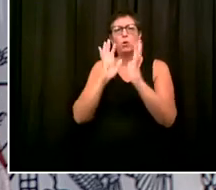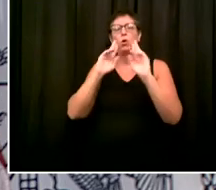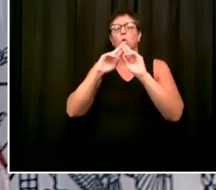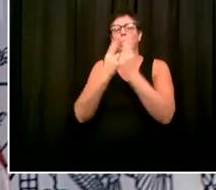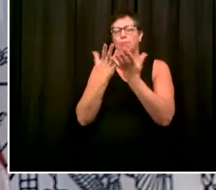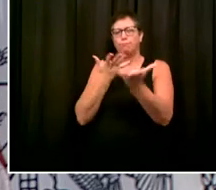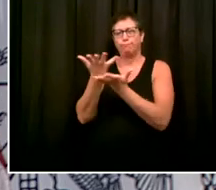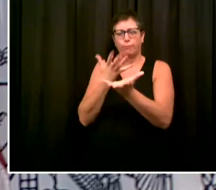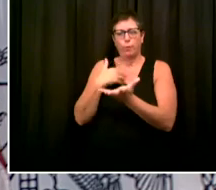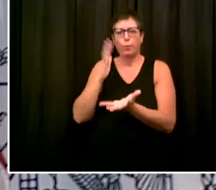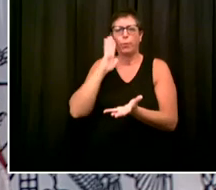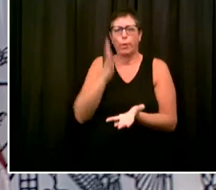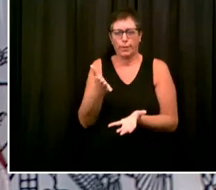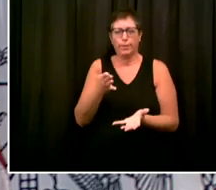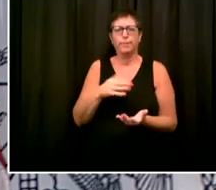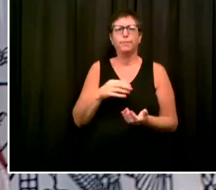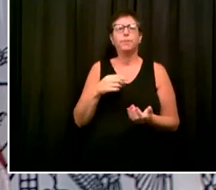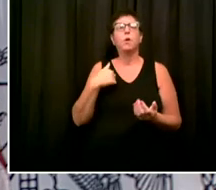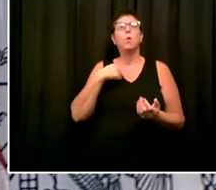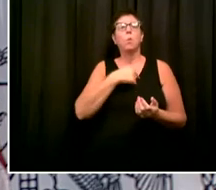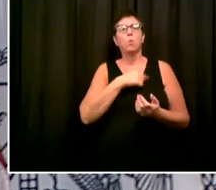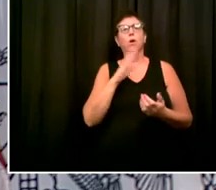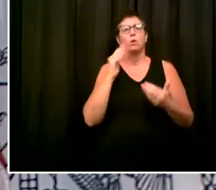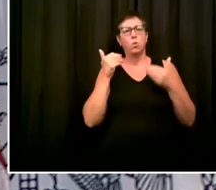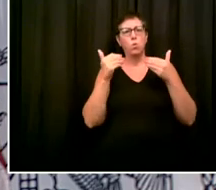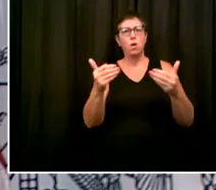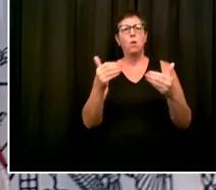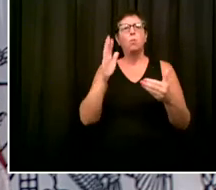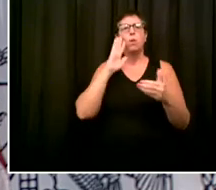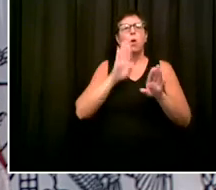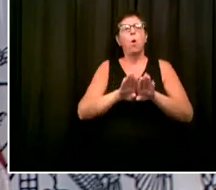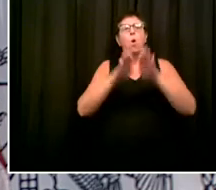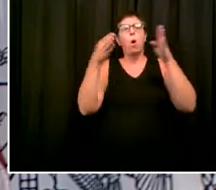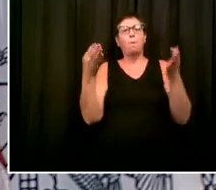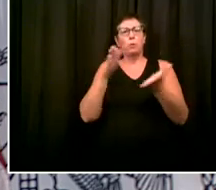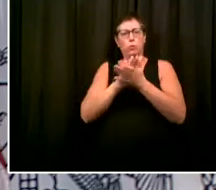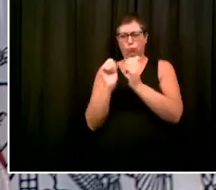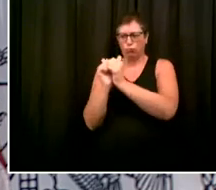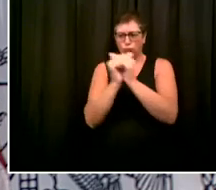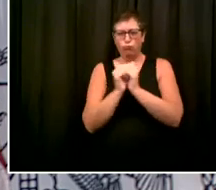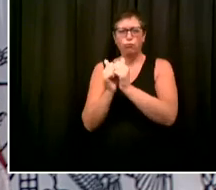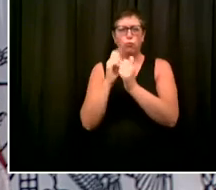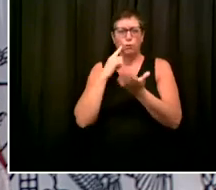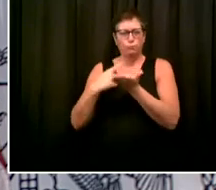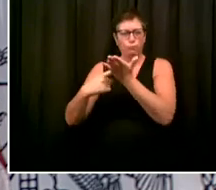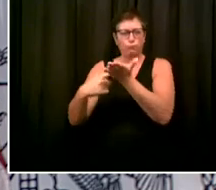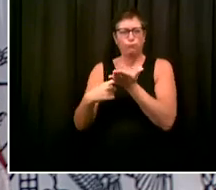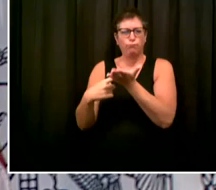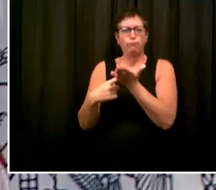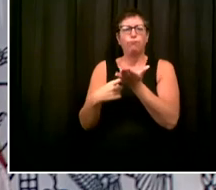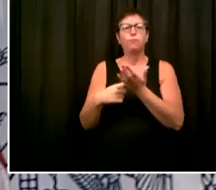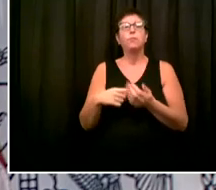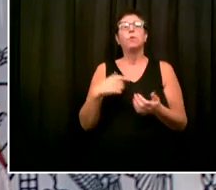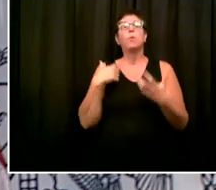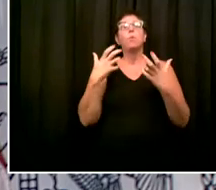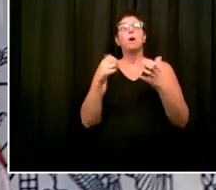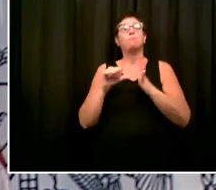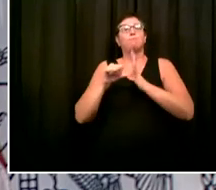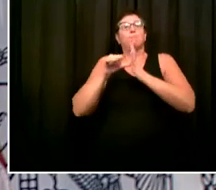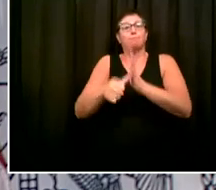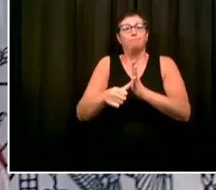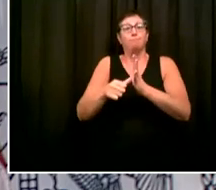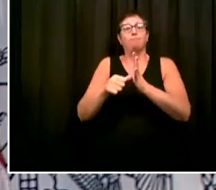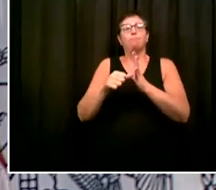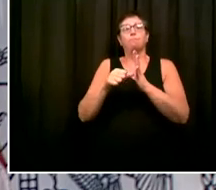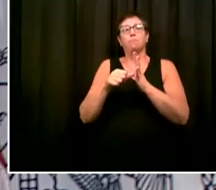we're moving forward together. So I think what I would like to emphasize is what we've been talking about for weeks and